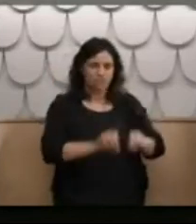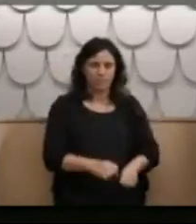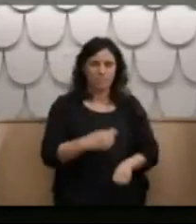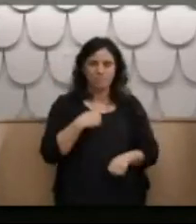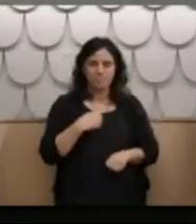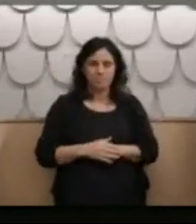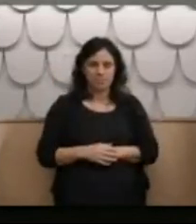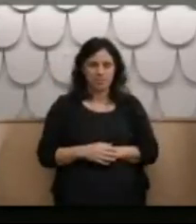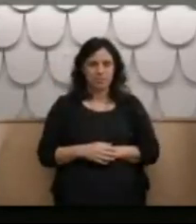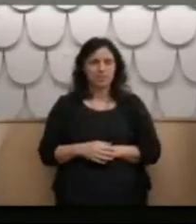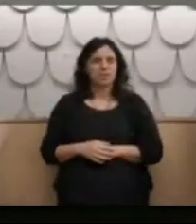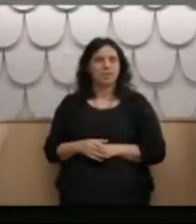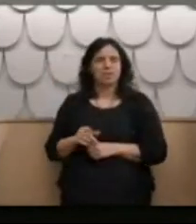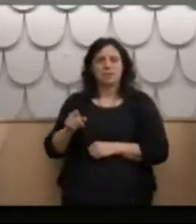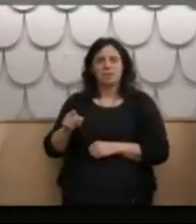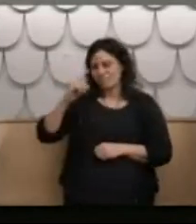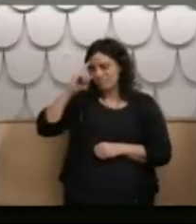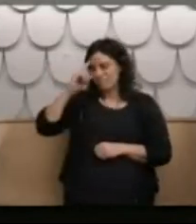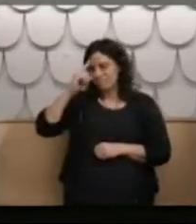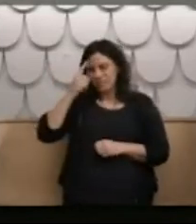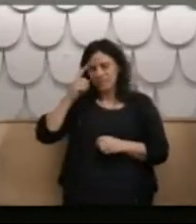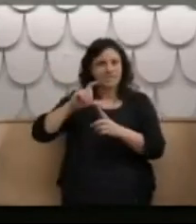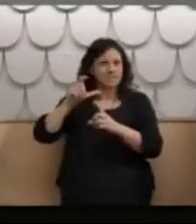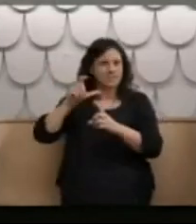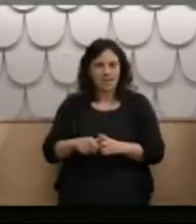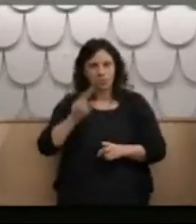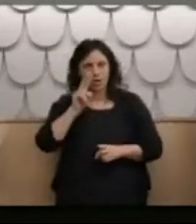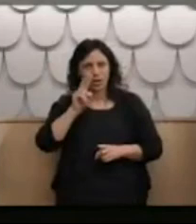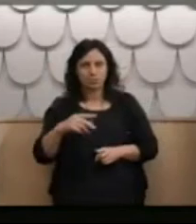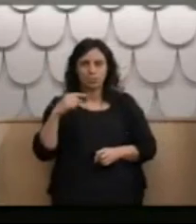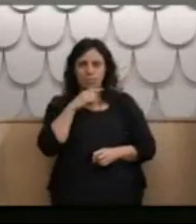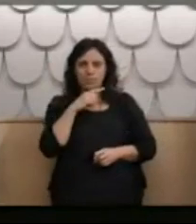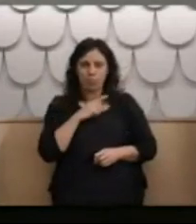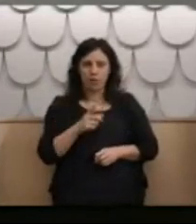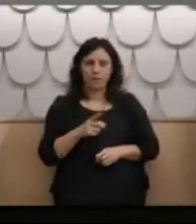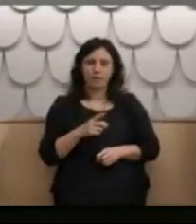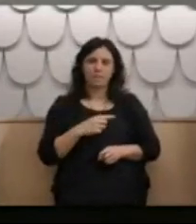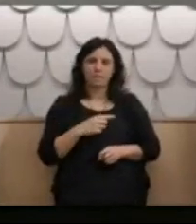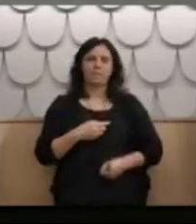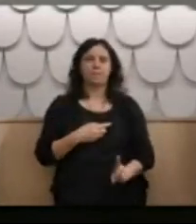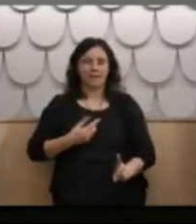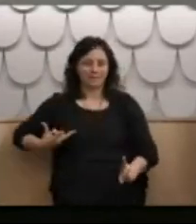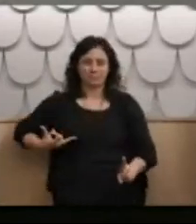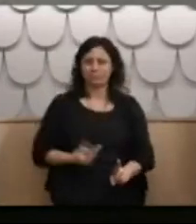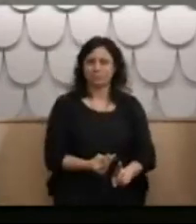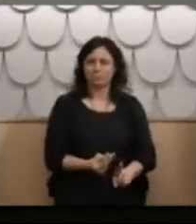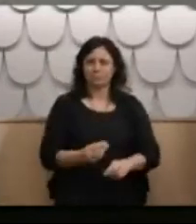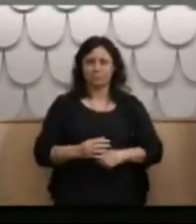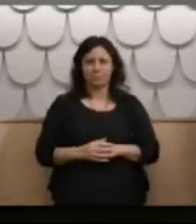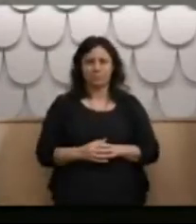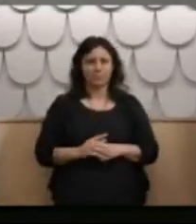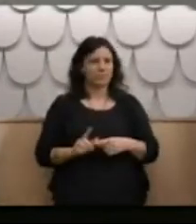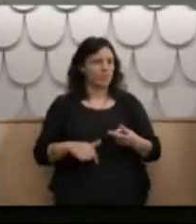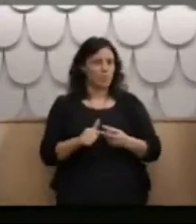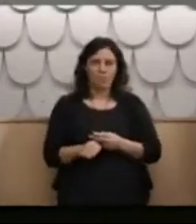disabled boy being injected in his penis inside of a small urine. The smell of urine and faeces swelling up in our pants,